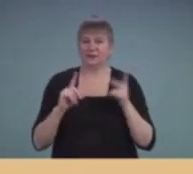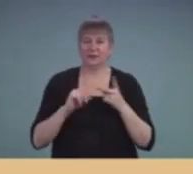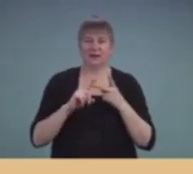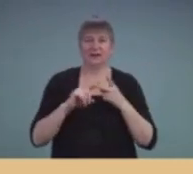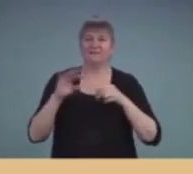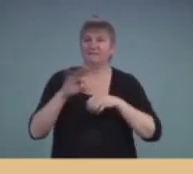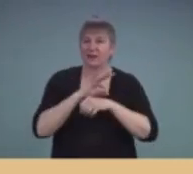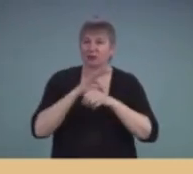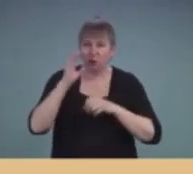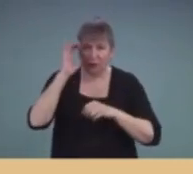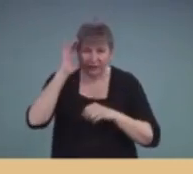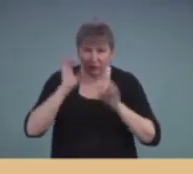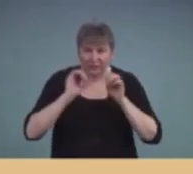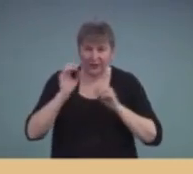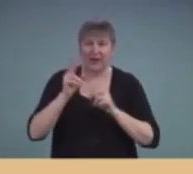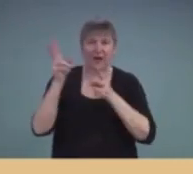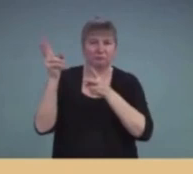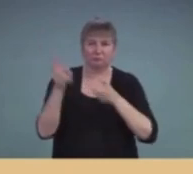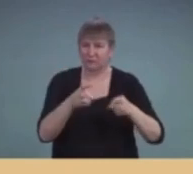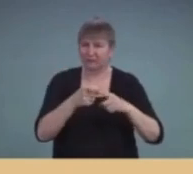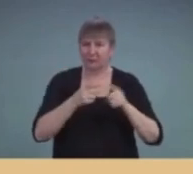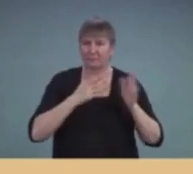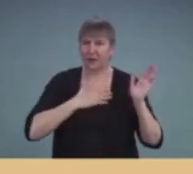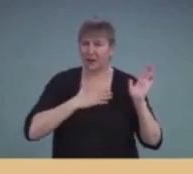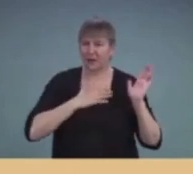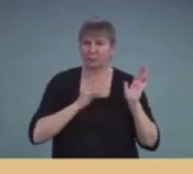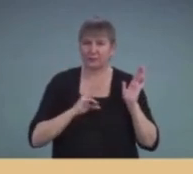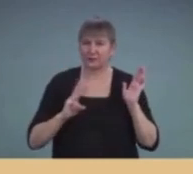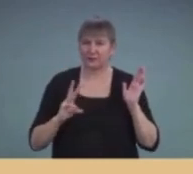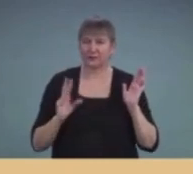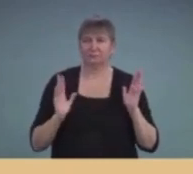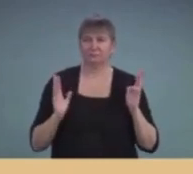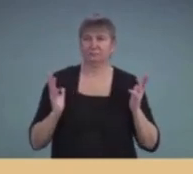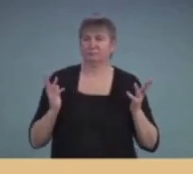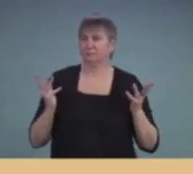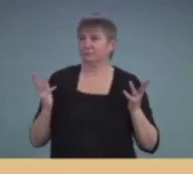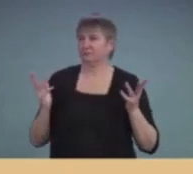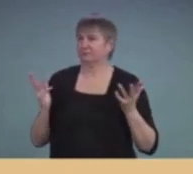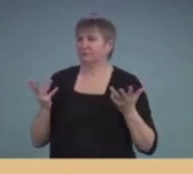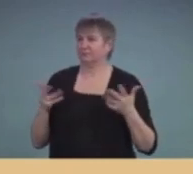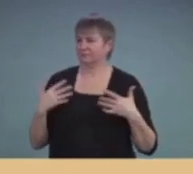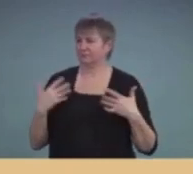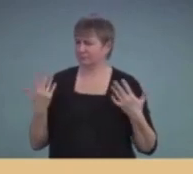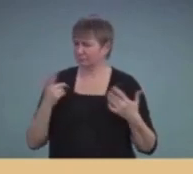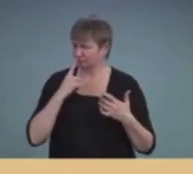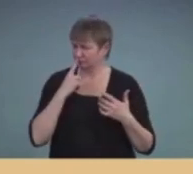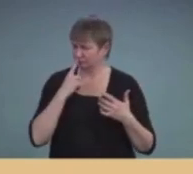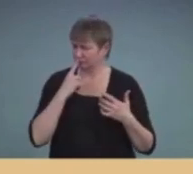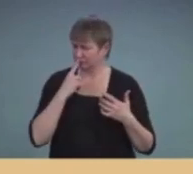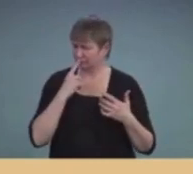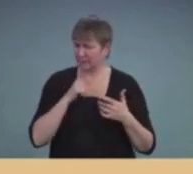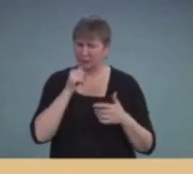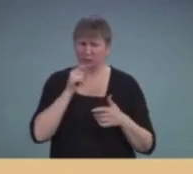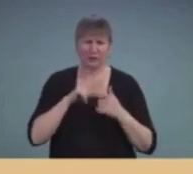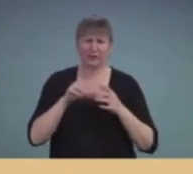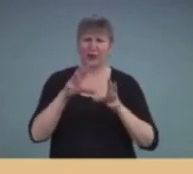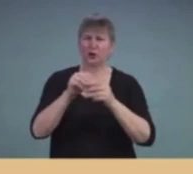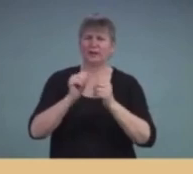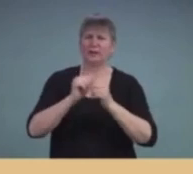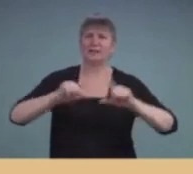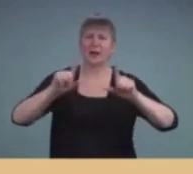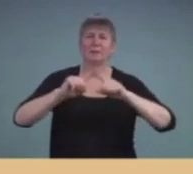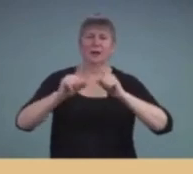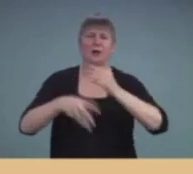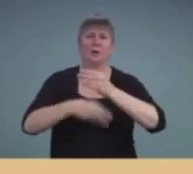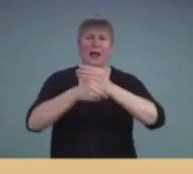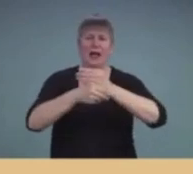evaluation from my website. I don't know if it's, I don't know if I put that on one of the slides. But I can certainly add it